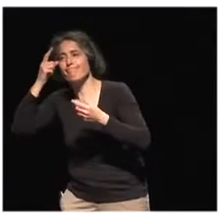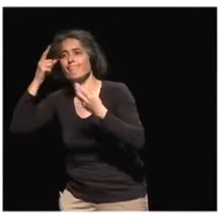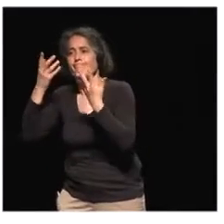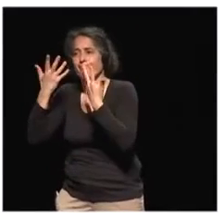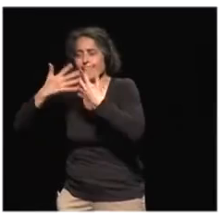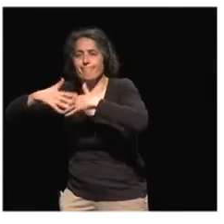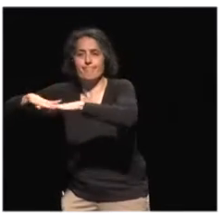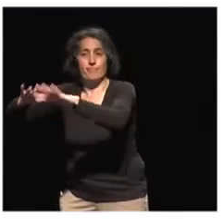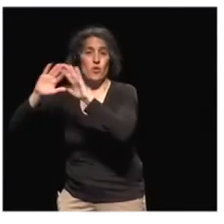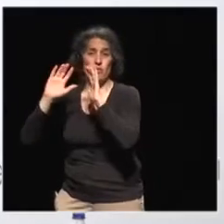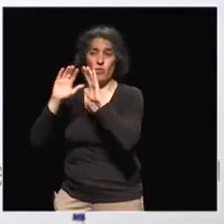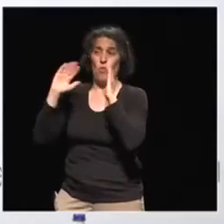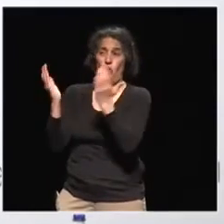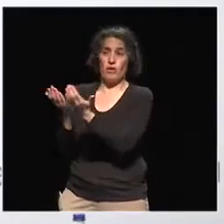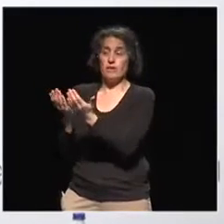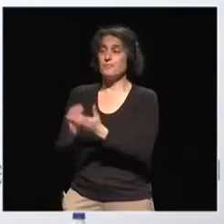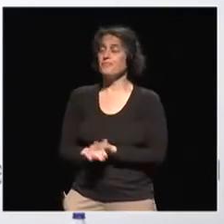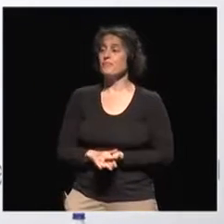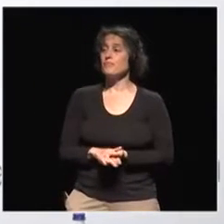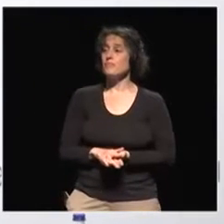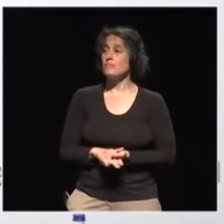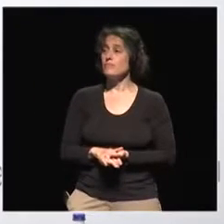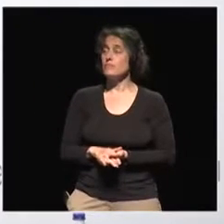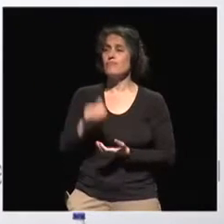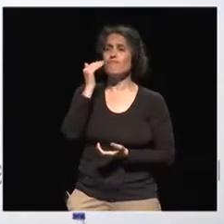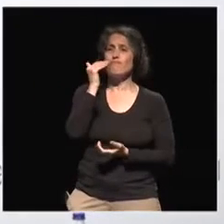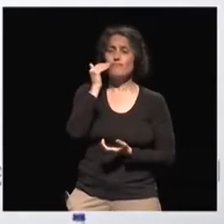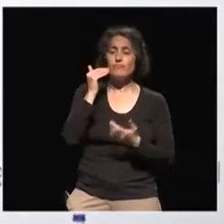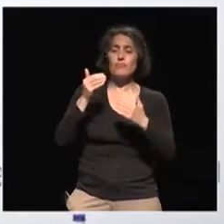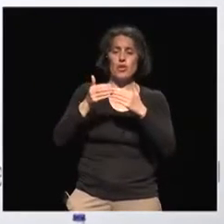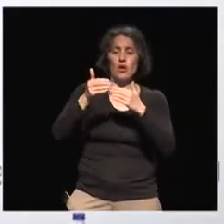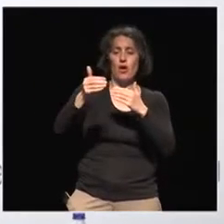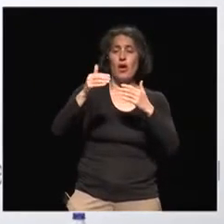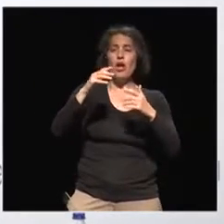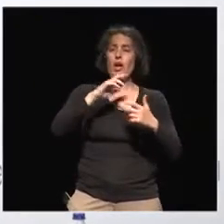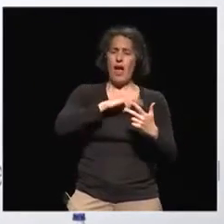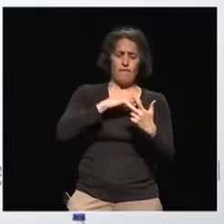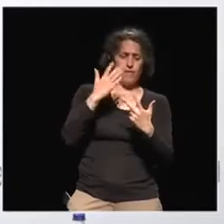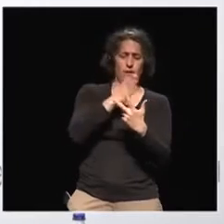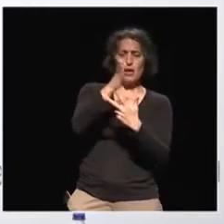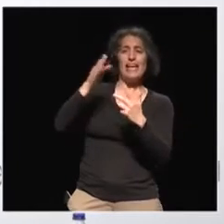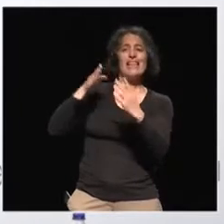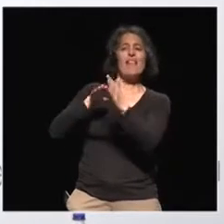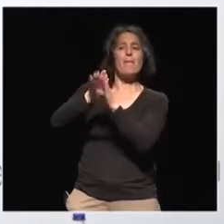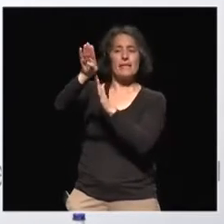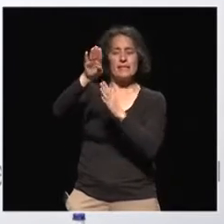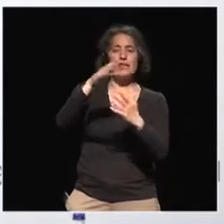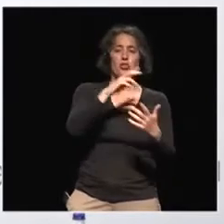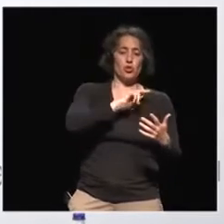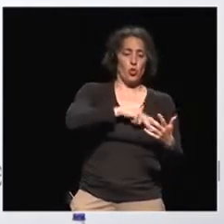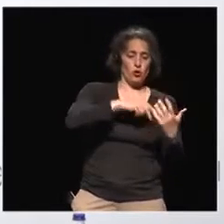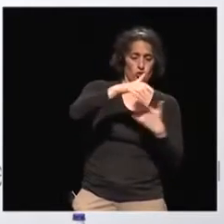is the fact that you have these three pillars that we're supposed to be working towards, you know, social development, economic development,